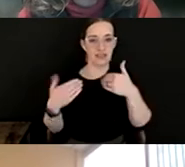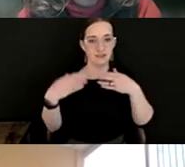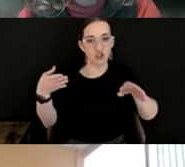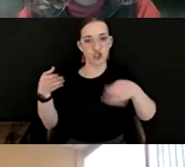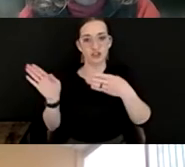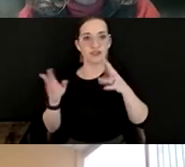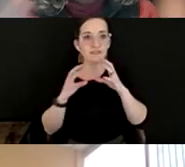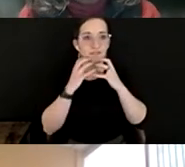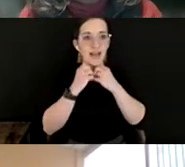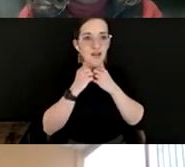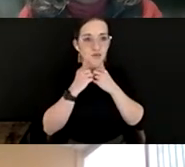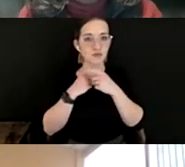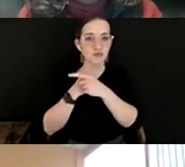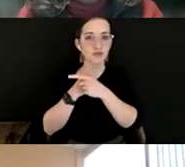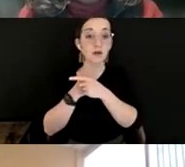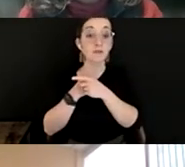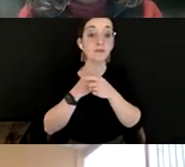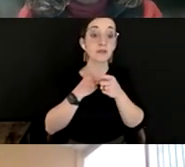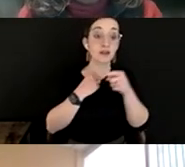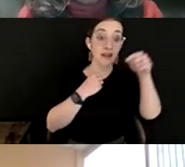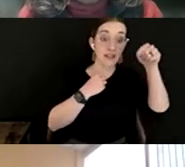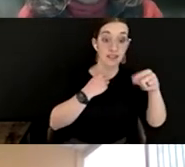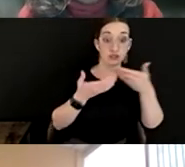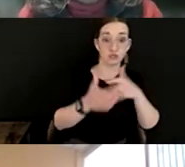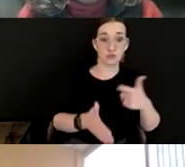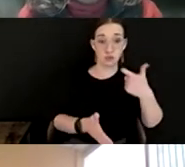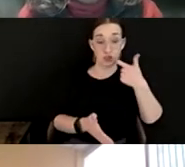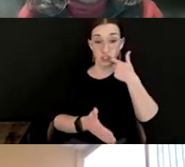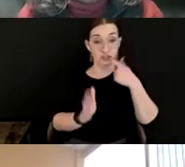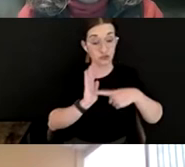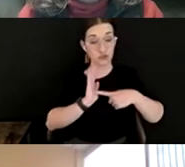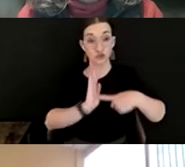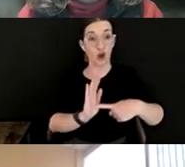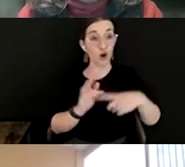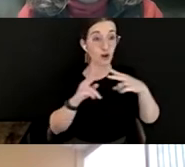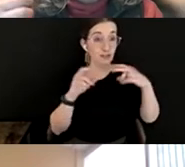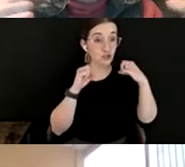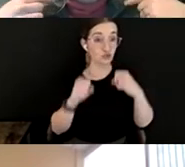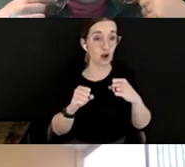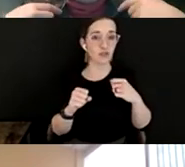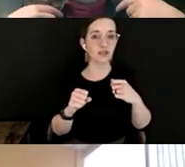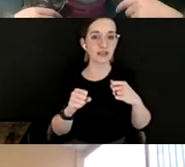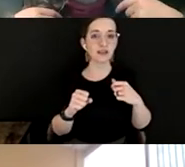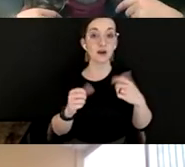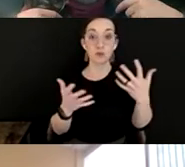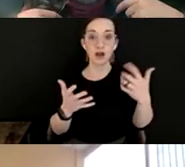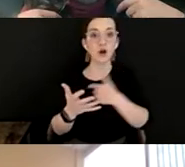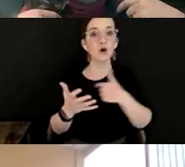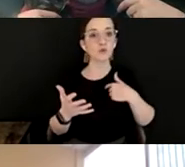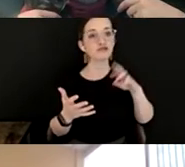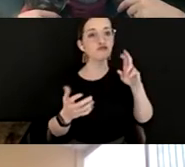And what what this room just asserted, I think very strongly, is that we're rethinking how we are valued.